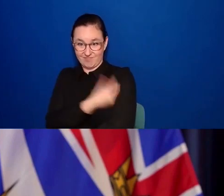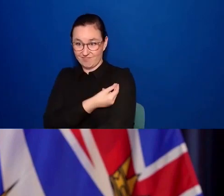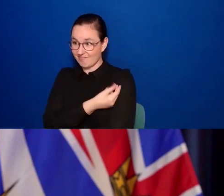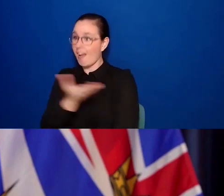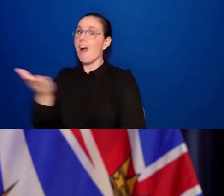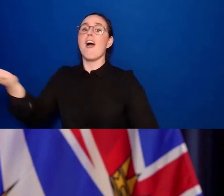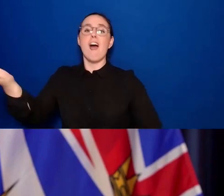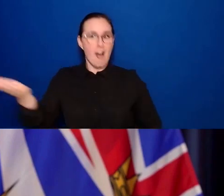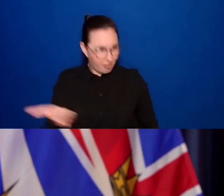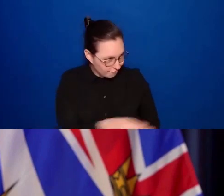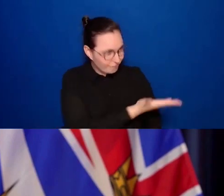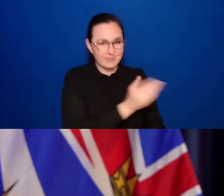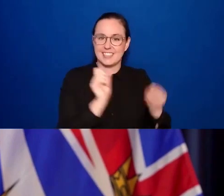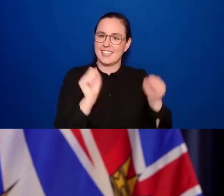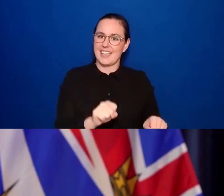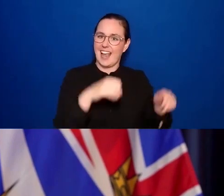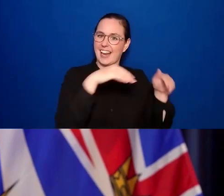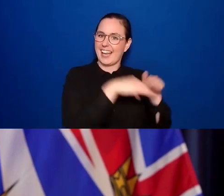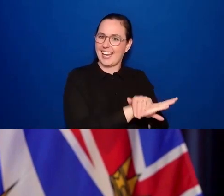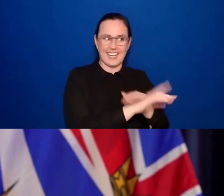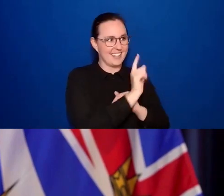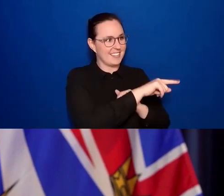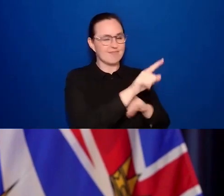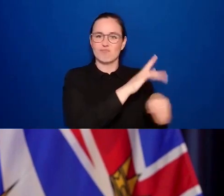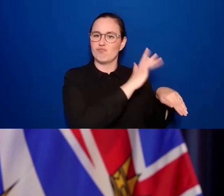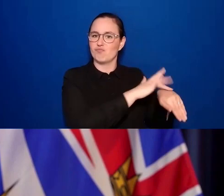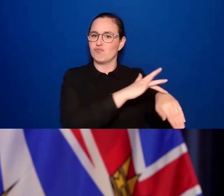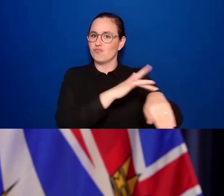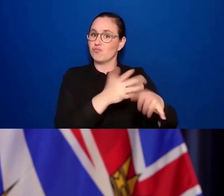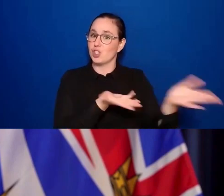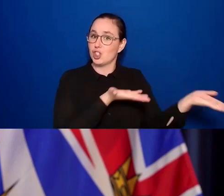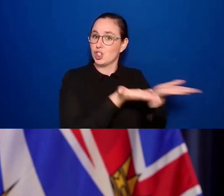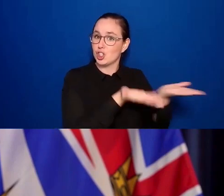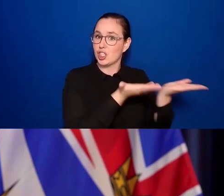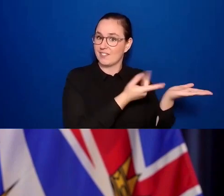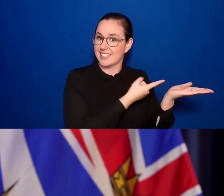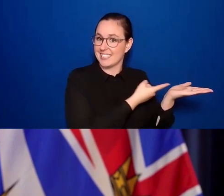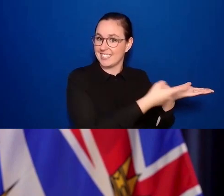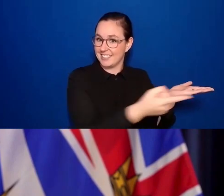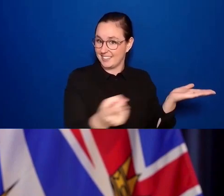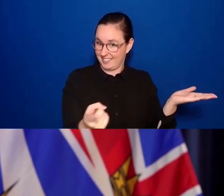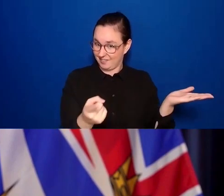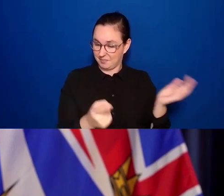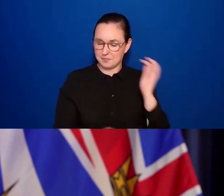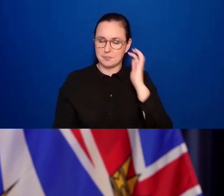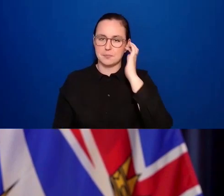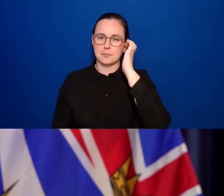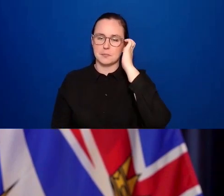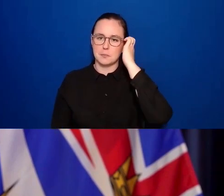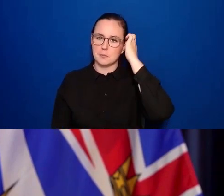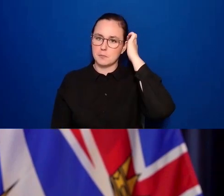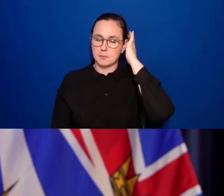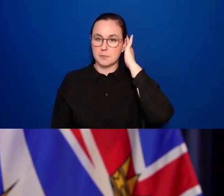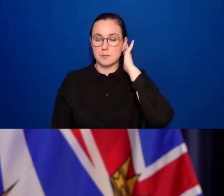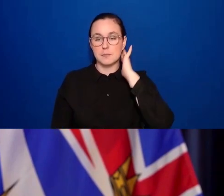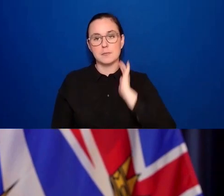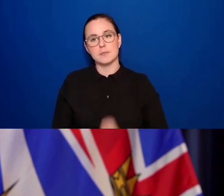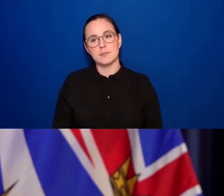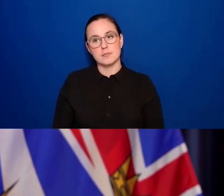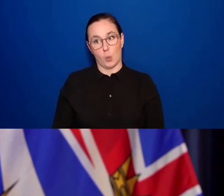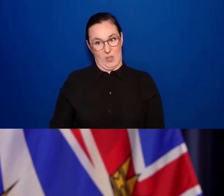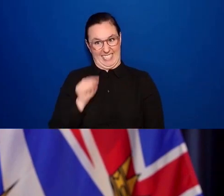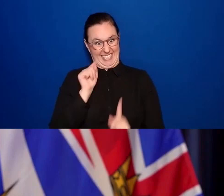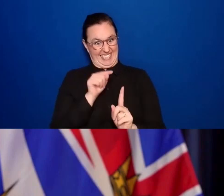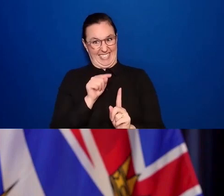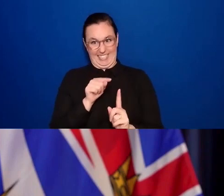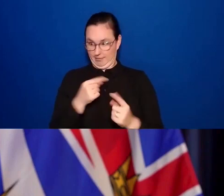discretionary items throughout the end of the pandemic. And that's why we're here today. We're What was the motivation that has